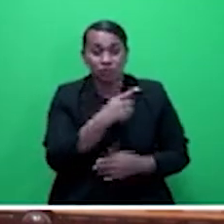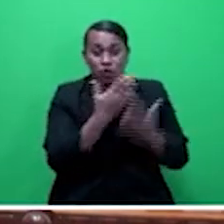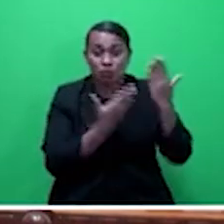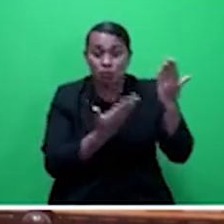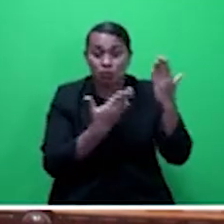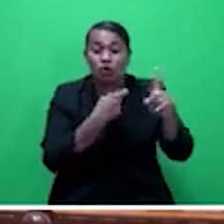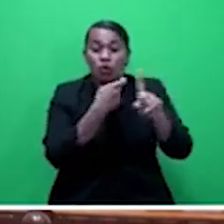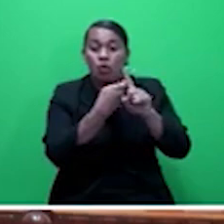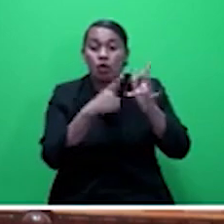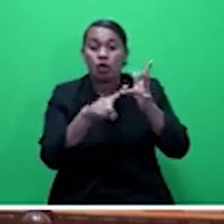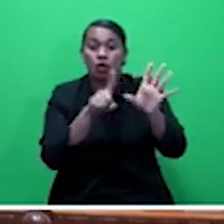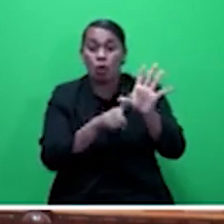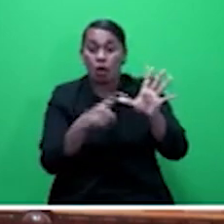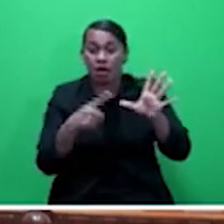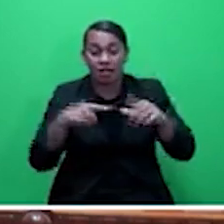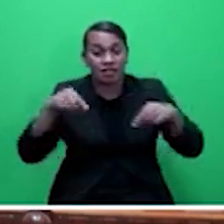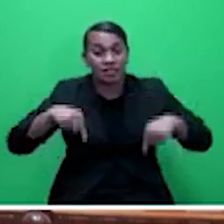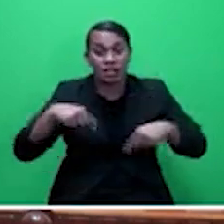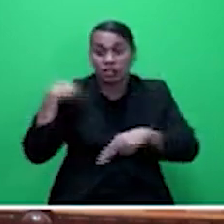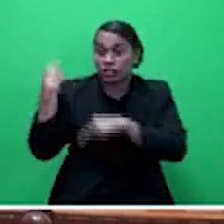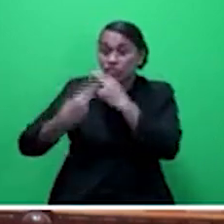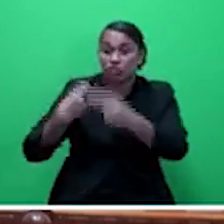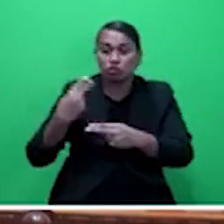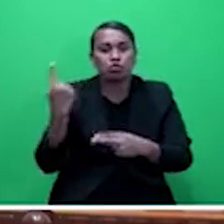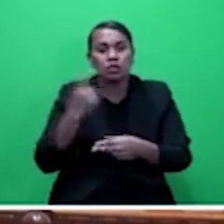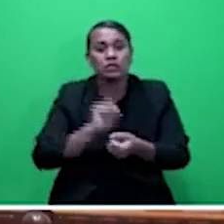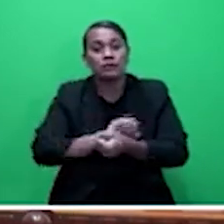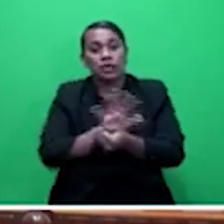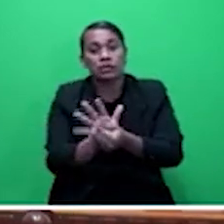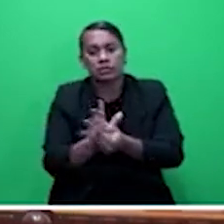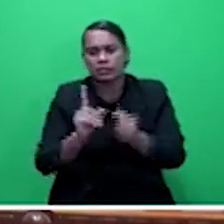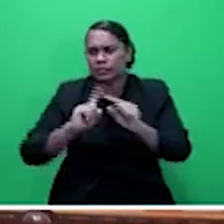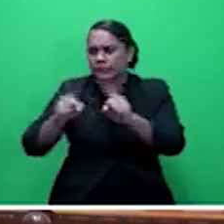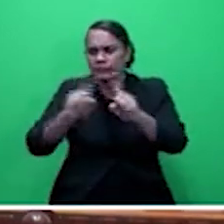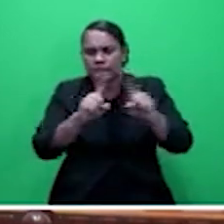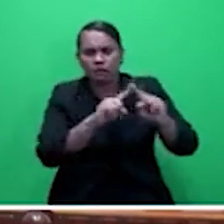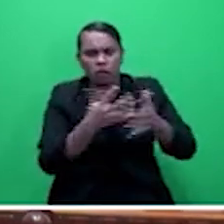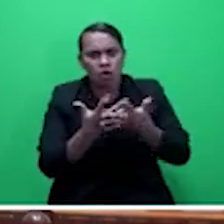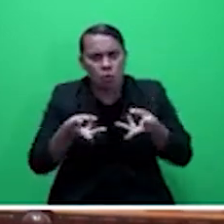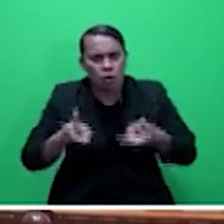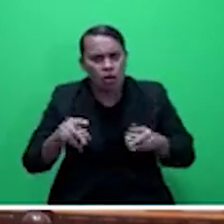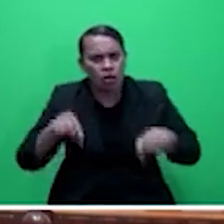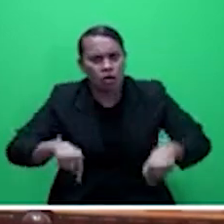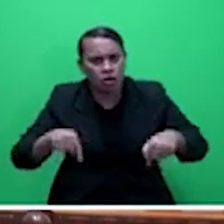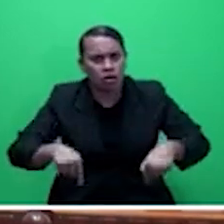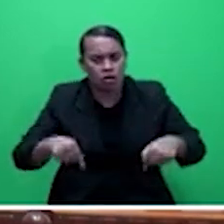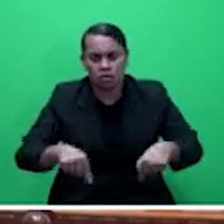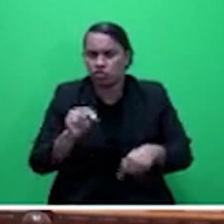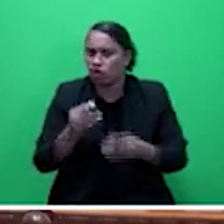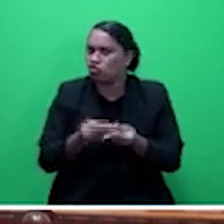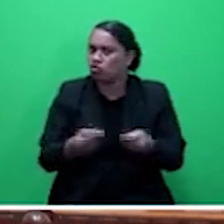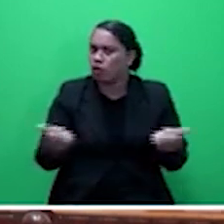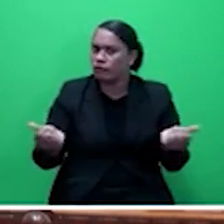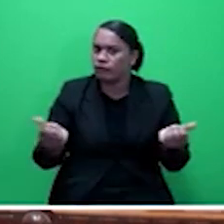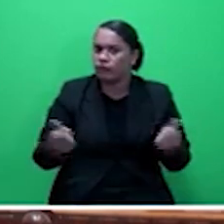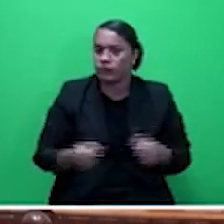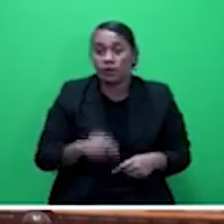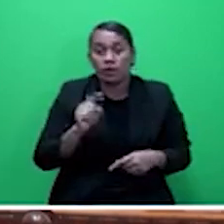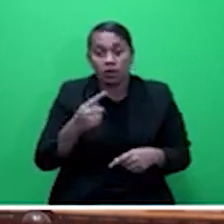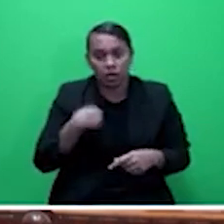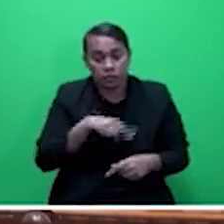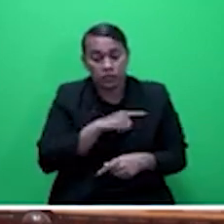differently. Now the challenge is there, that we have to rise up to the challenge. And one of the honorable speaker is to re-look at the